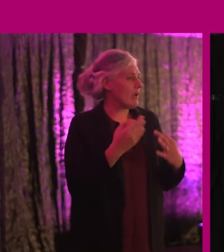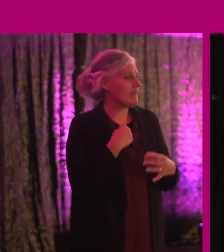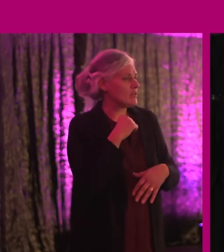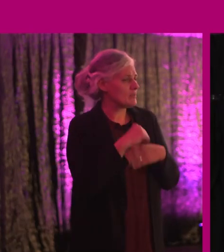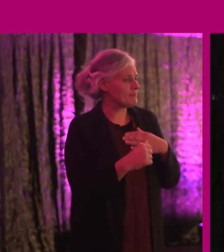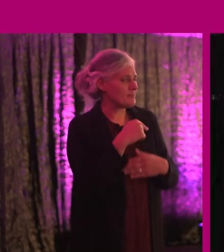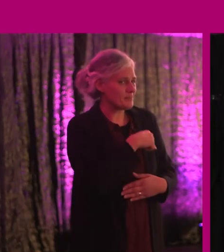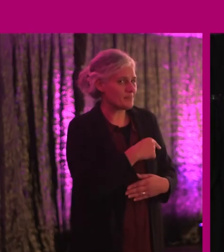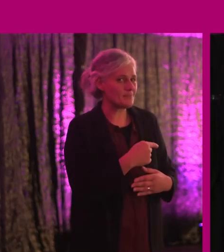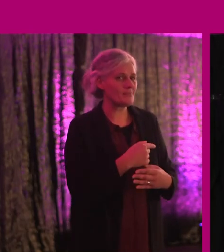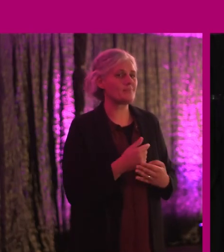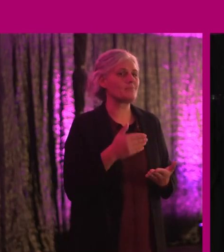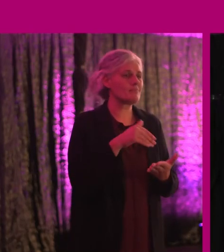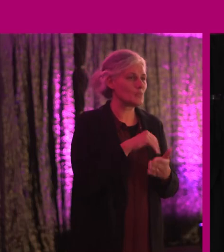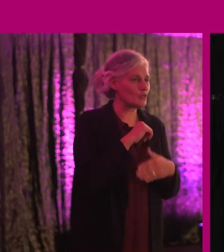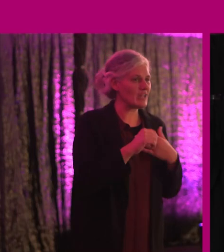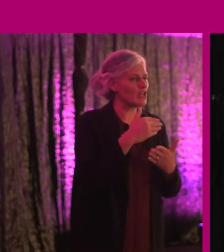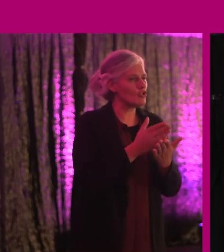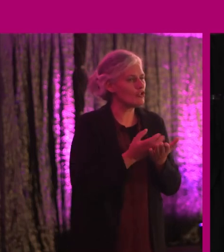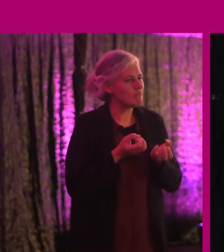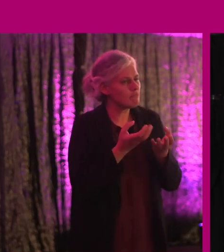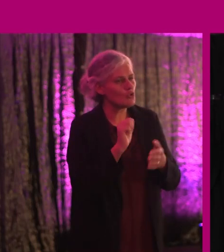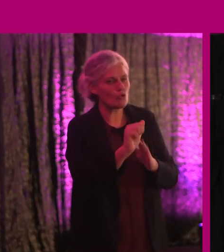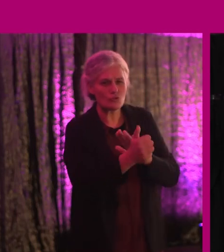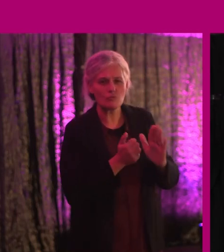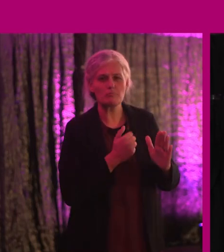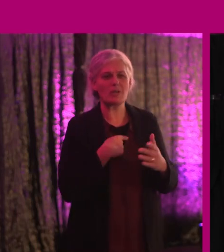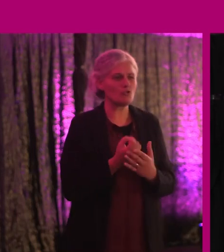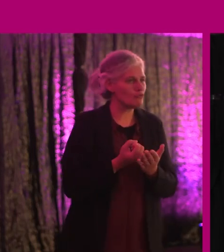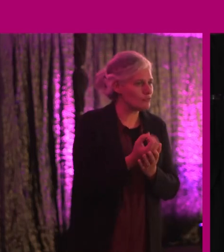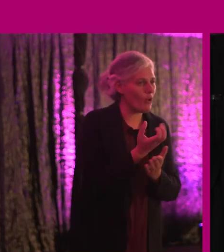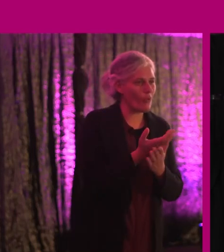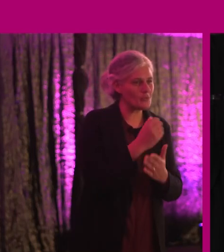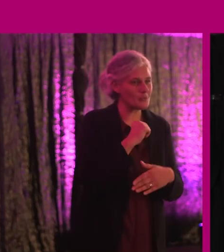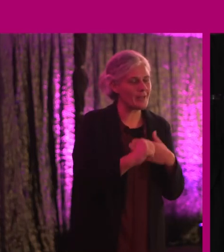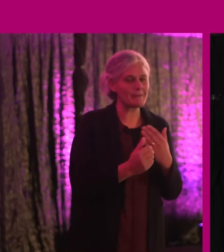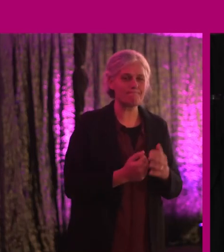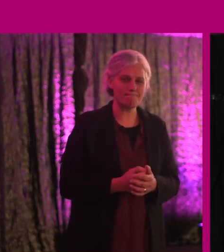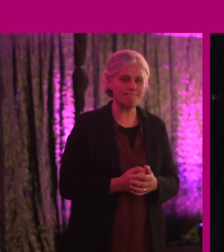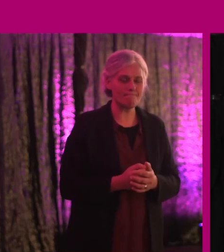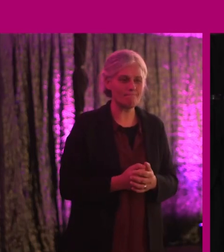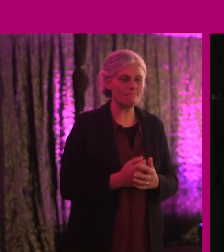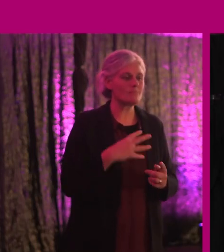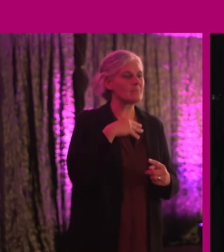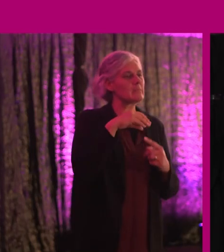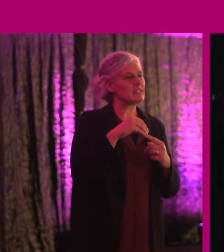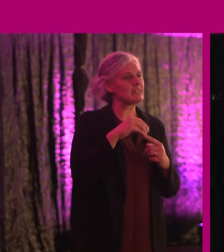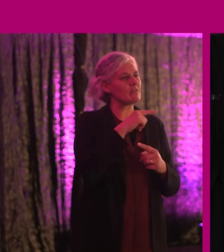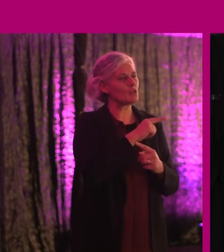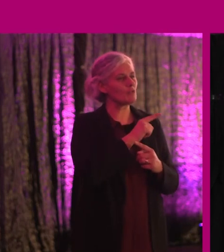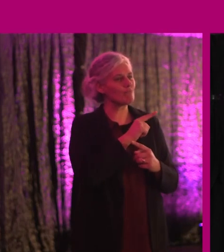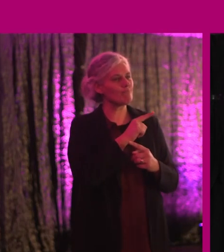today and to share your story and your experience. And that in particular, how you